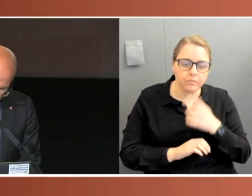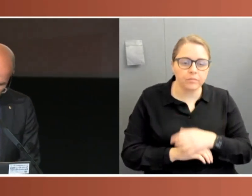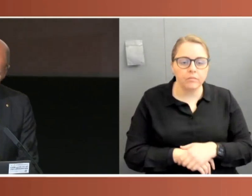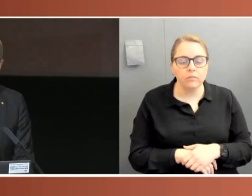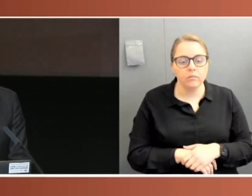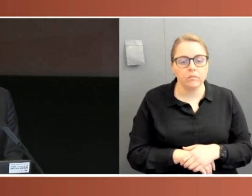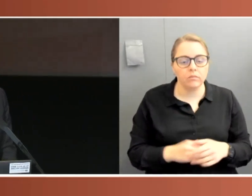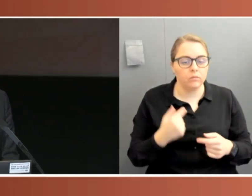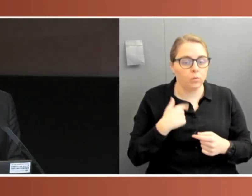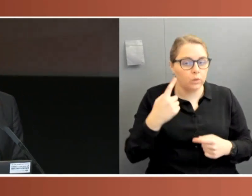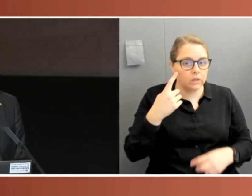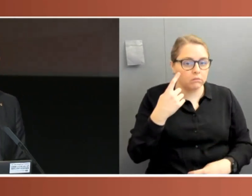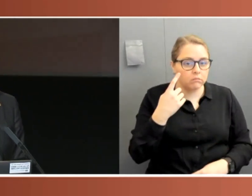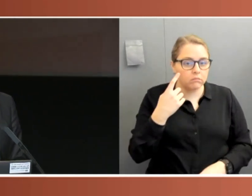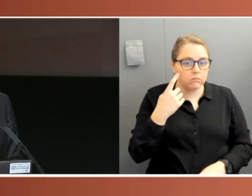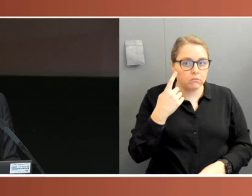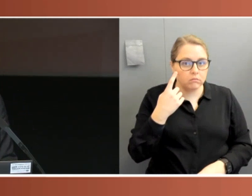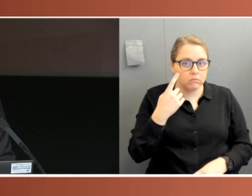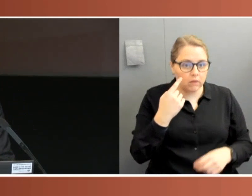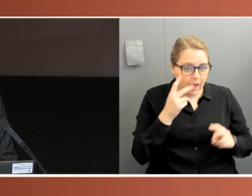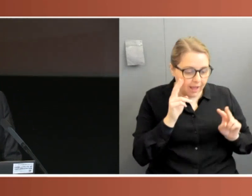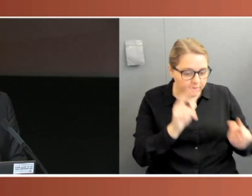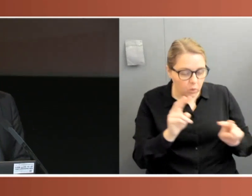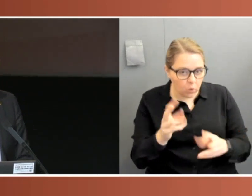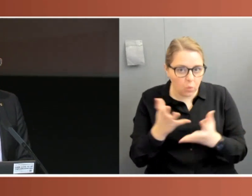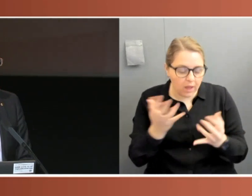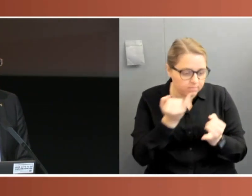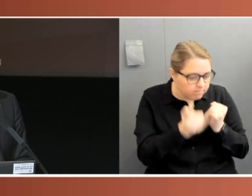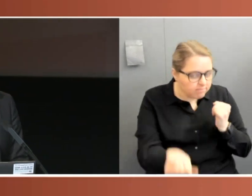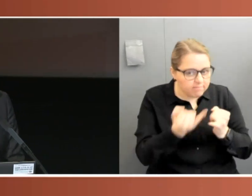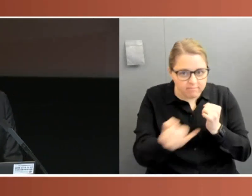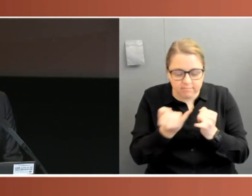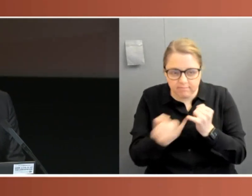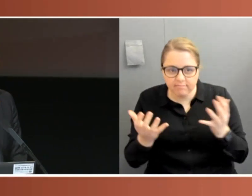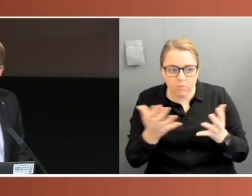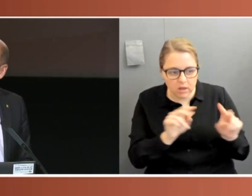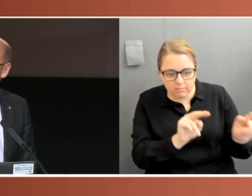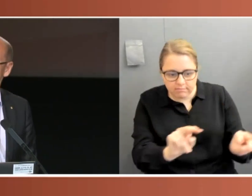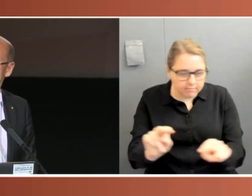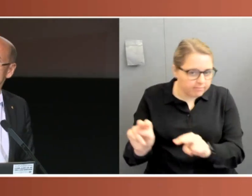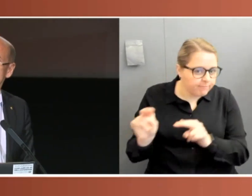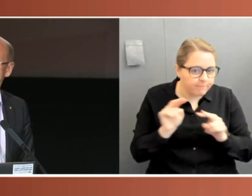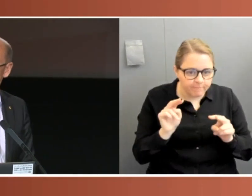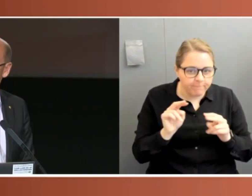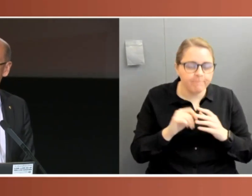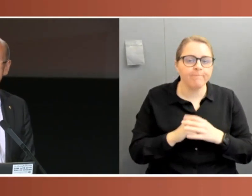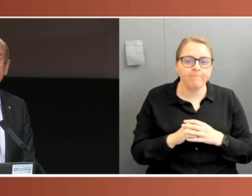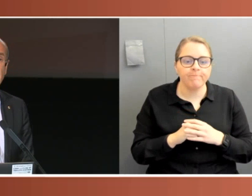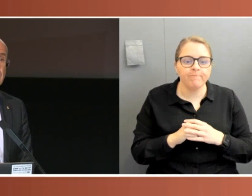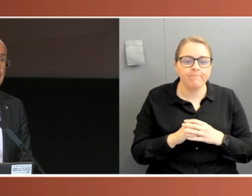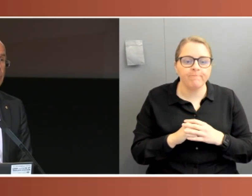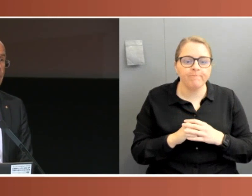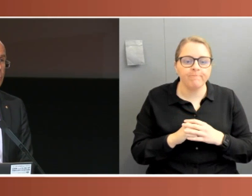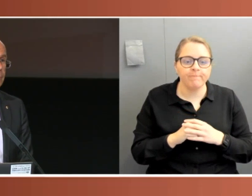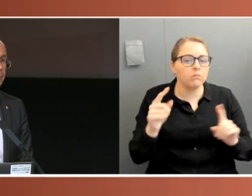the areas where things became particularly extreme, again, in exacerbating known problems, they do relate to the fact particularly of